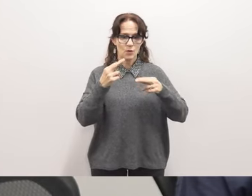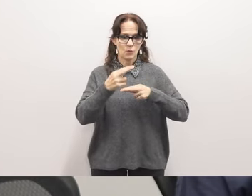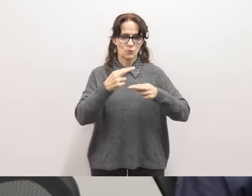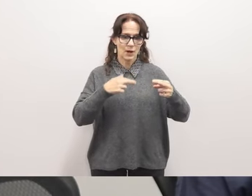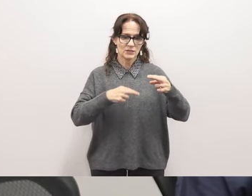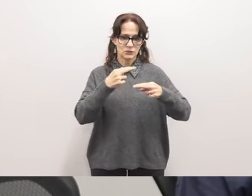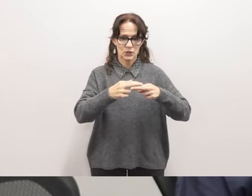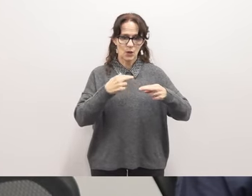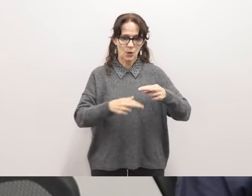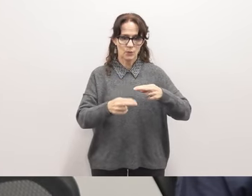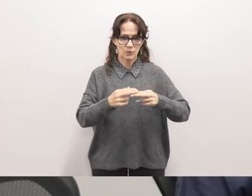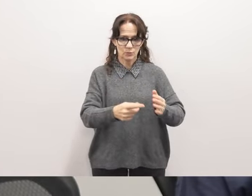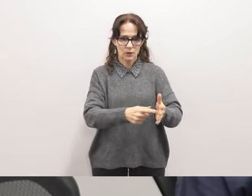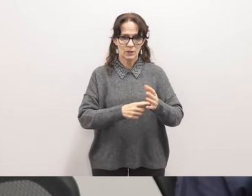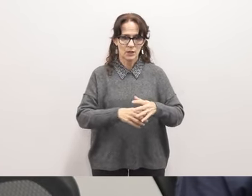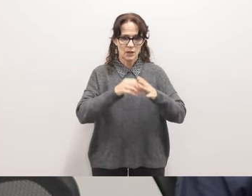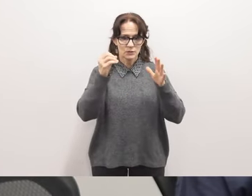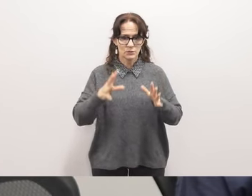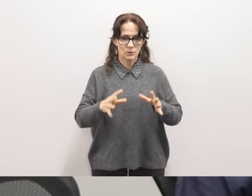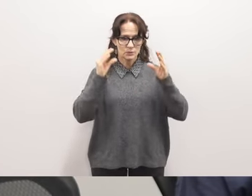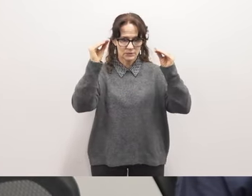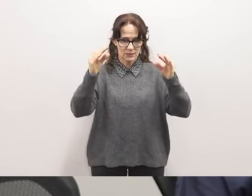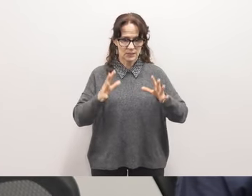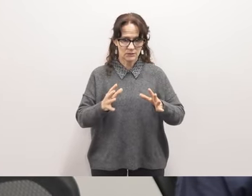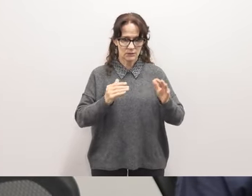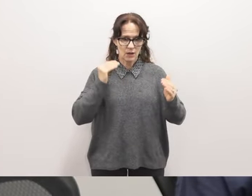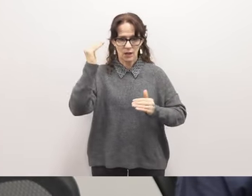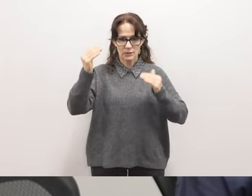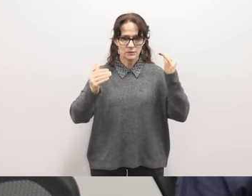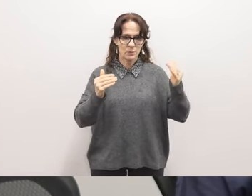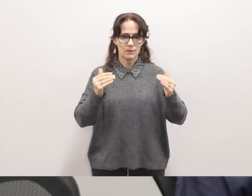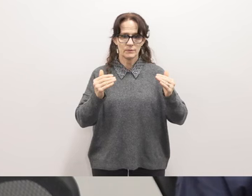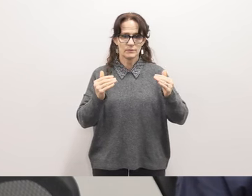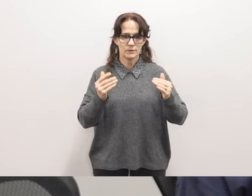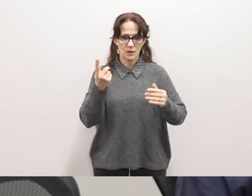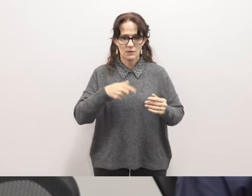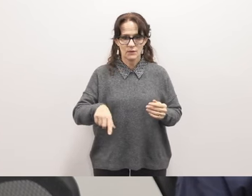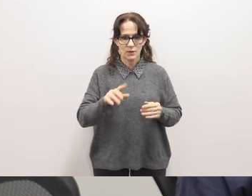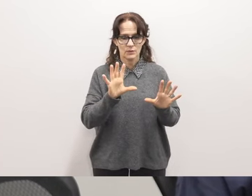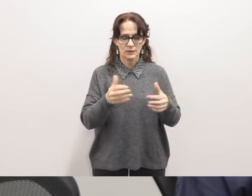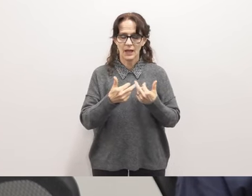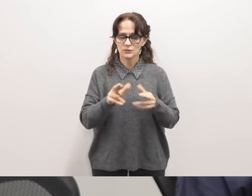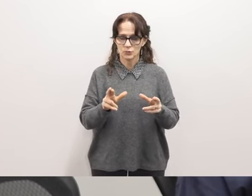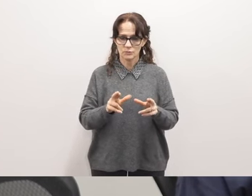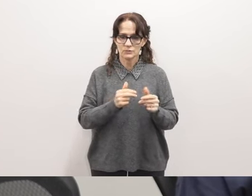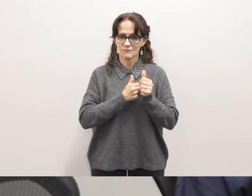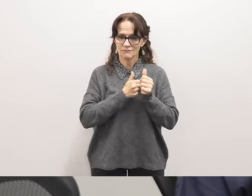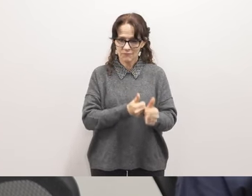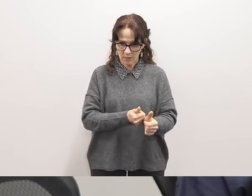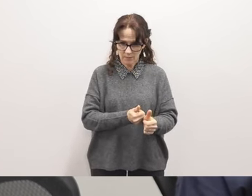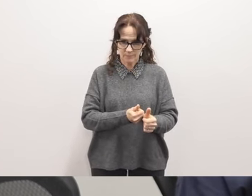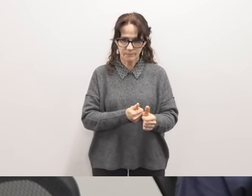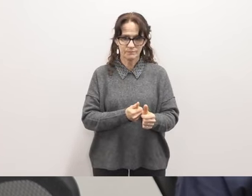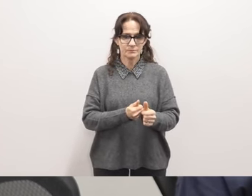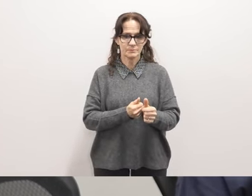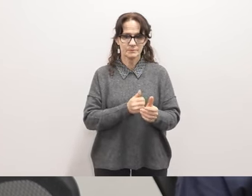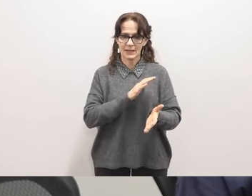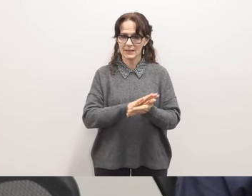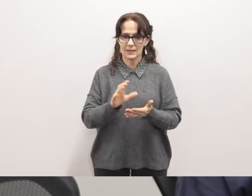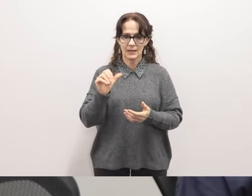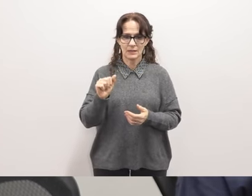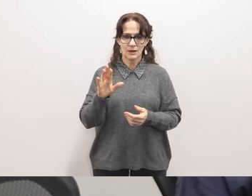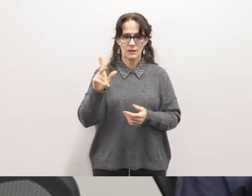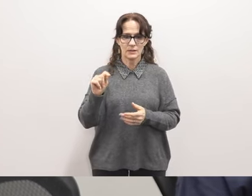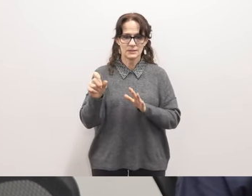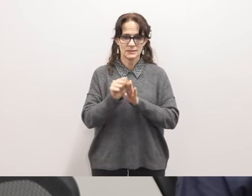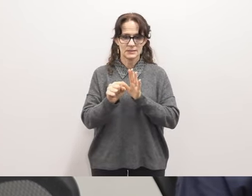compliance with the required student to teacher or adult um for those classrooms so um clean clean audit in terms